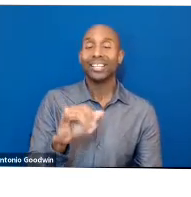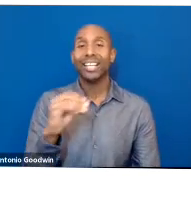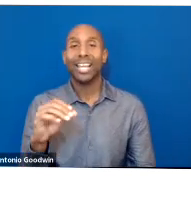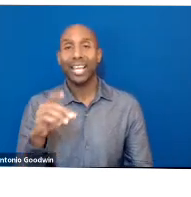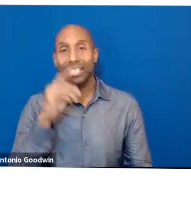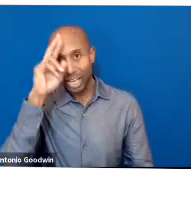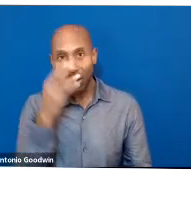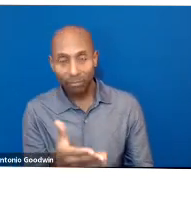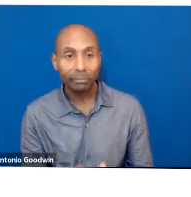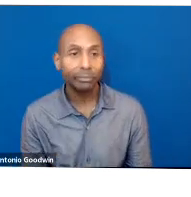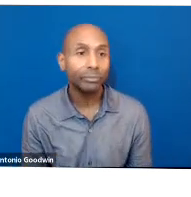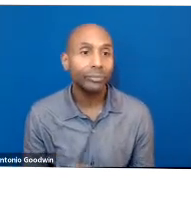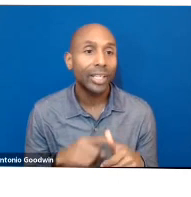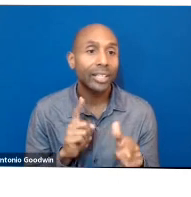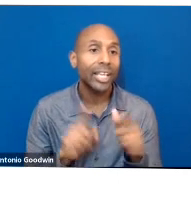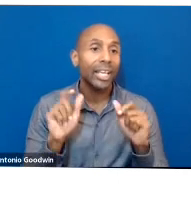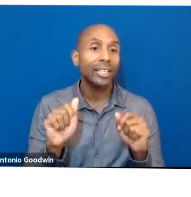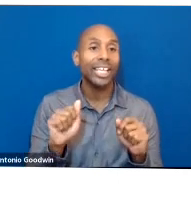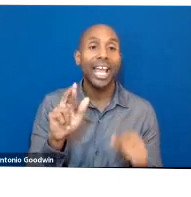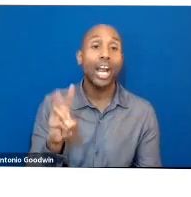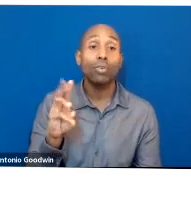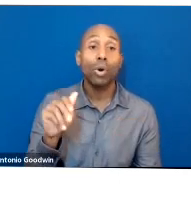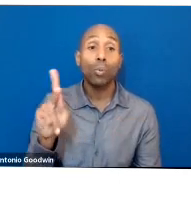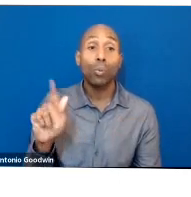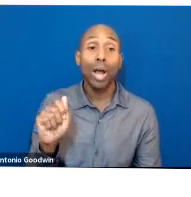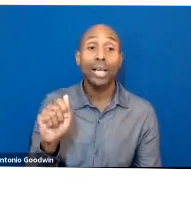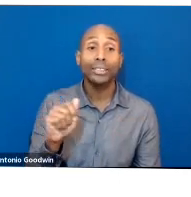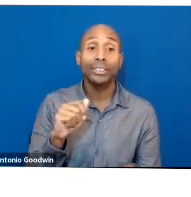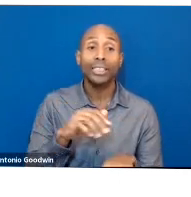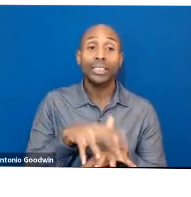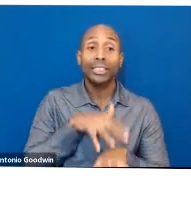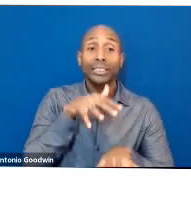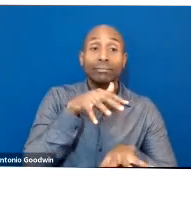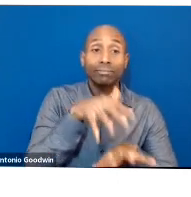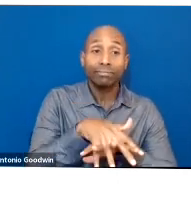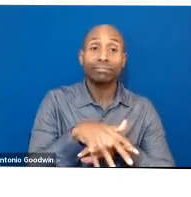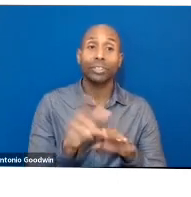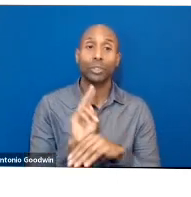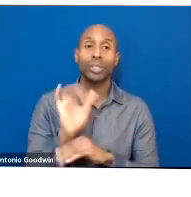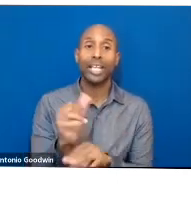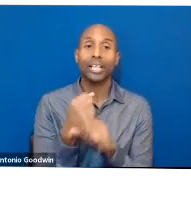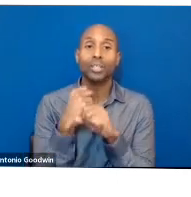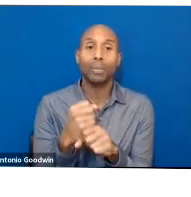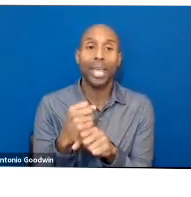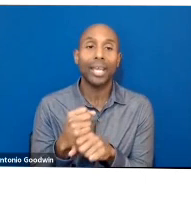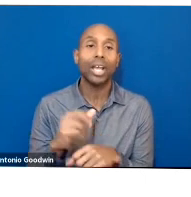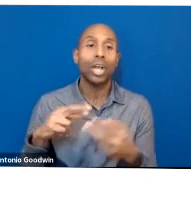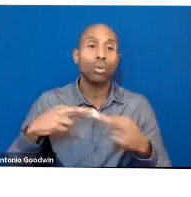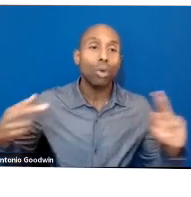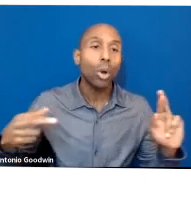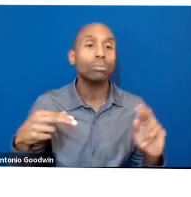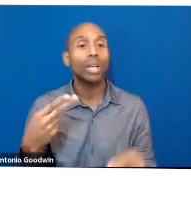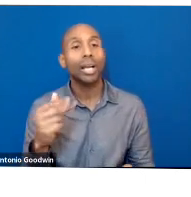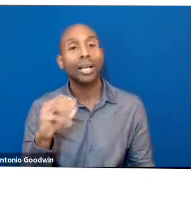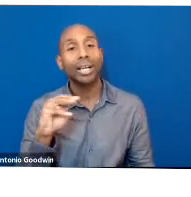this tree to make rope, hammocks, and baskets, and enslaved African women used it to make natural lace-like material.